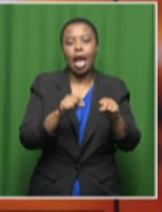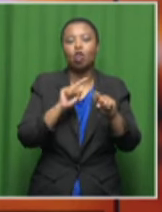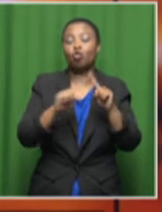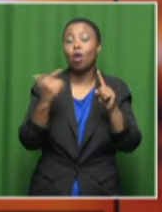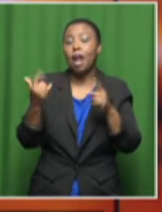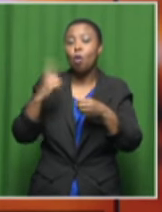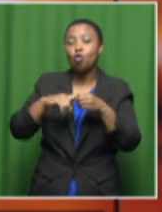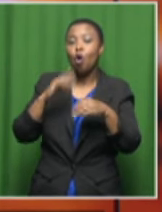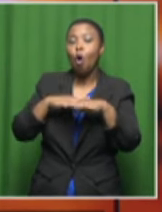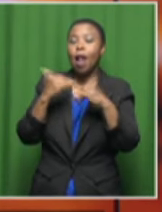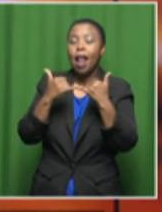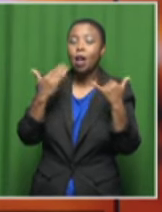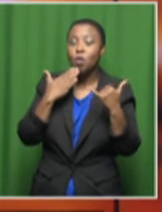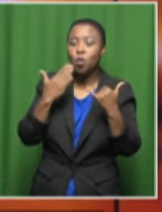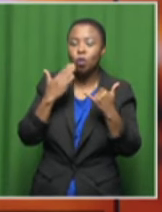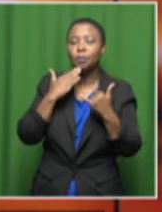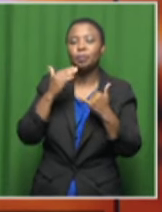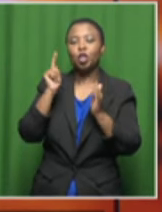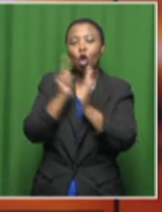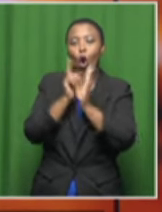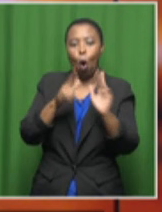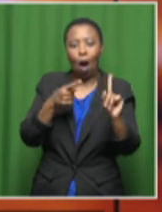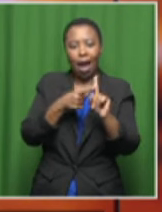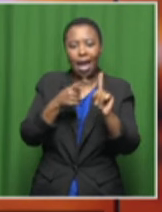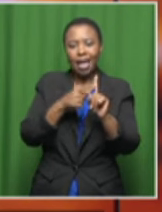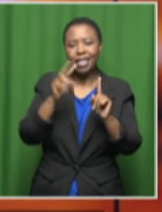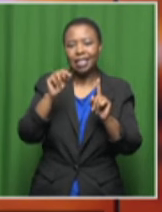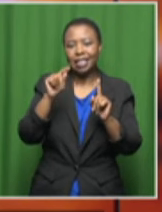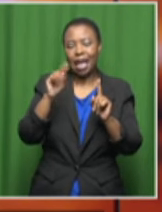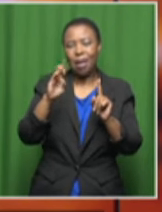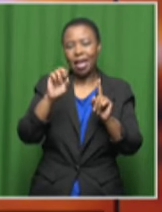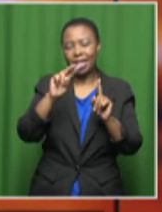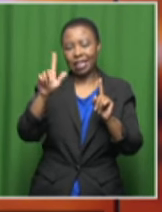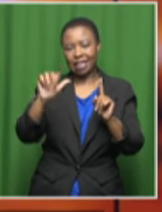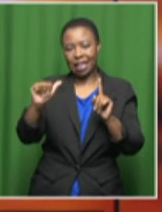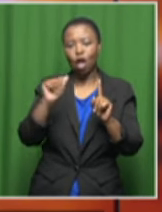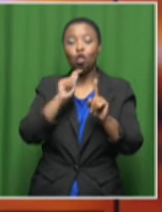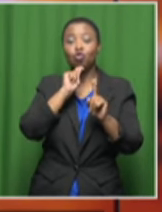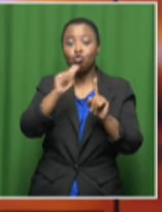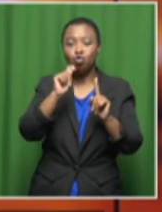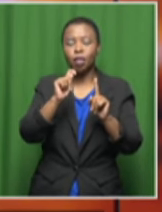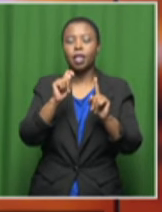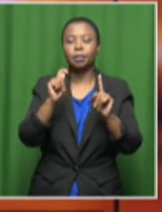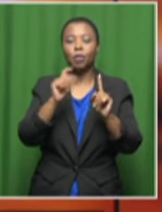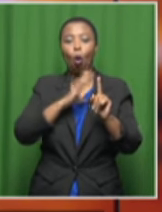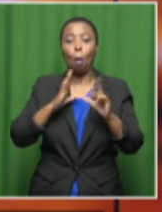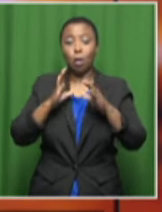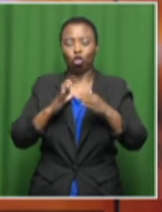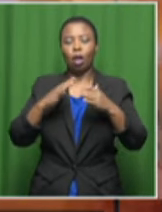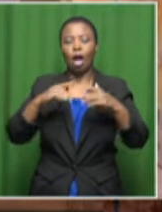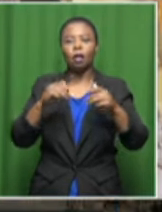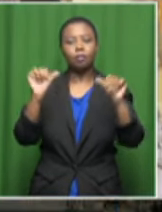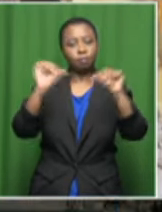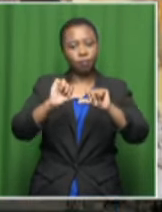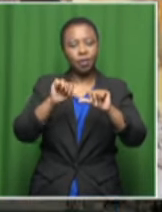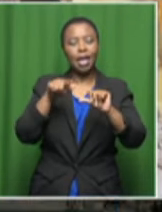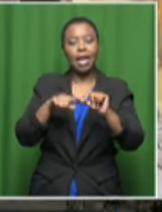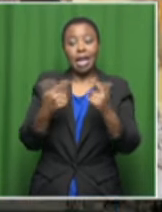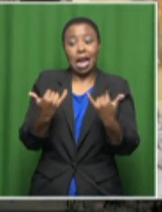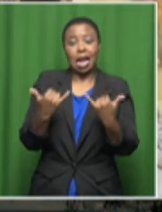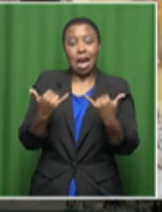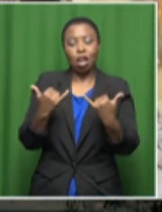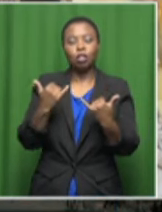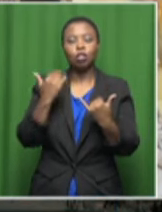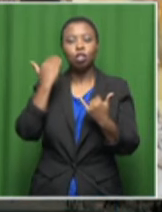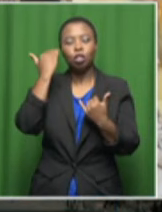we are joined virtually now by advocate Dumisa Nsebeza, who is a former Truth and Reconciliation Commissioner, as well as current judge of the African